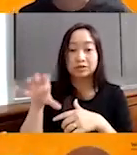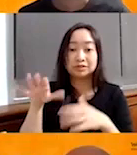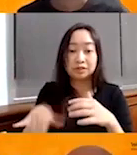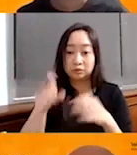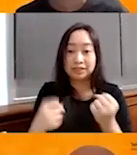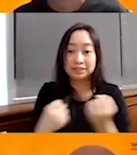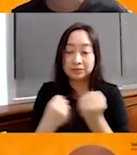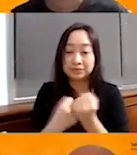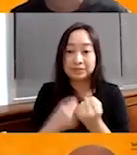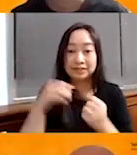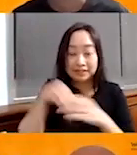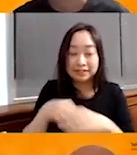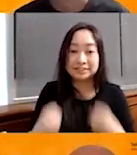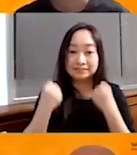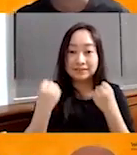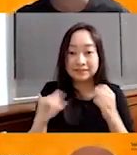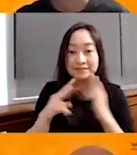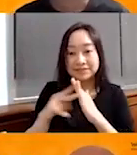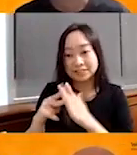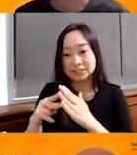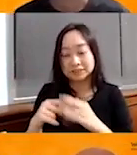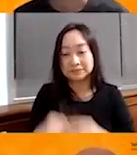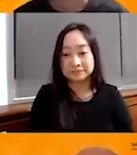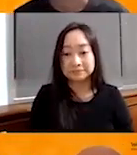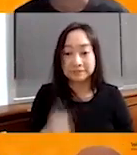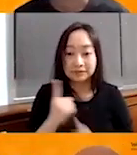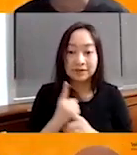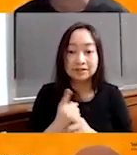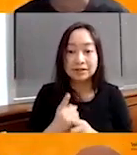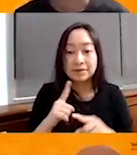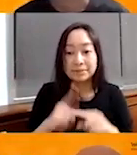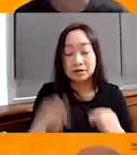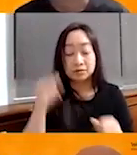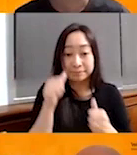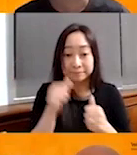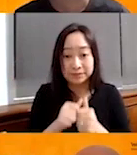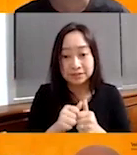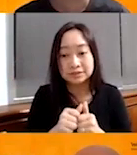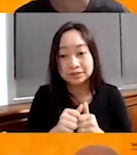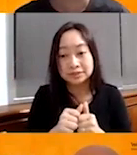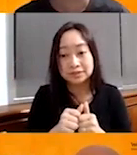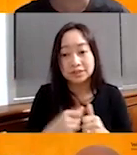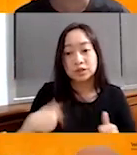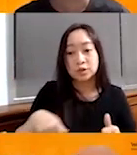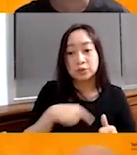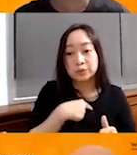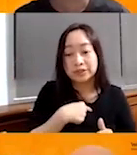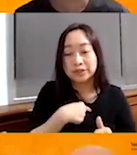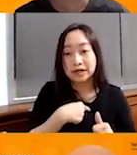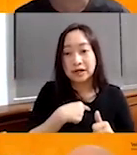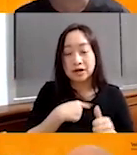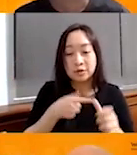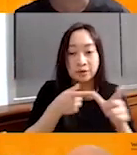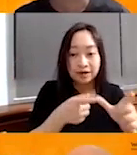In the surviving villages, right? Yeah. In the surviving villages. Right, right. Remember, Lily, that we are running in the south,